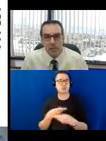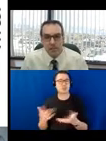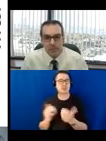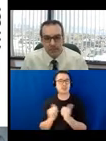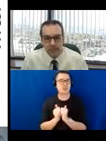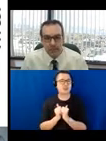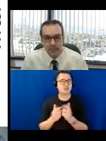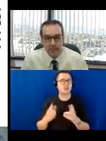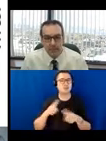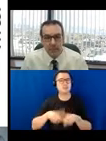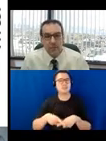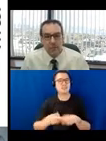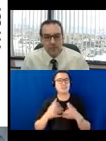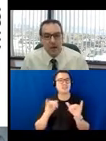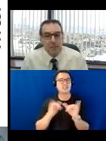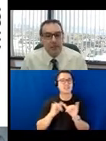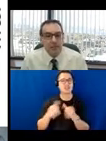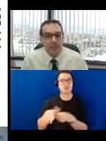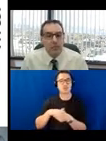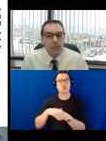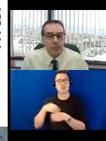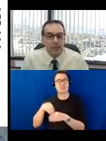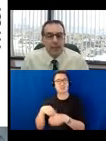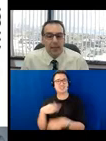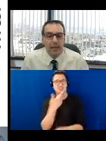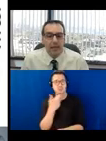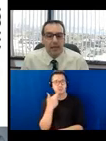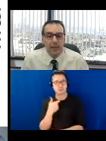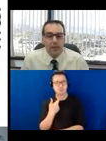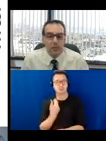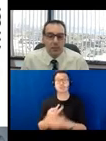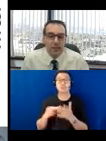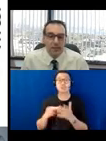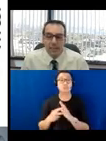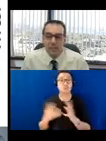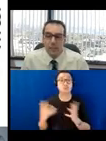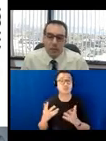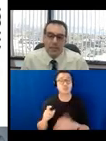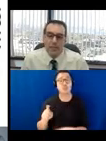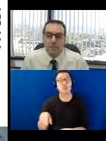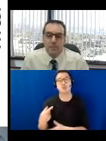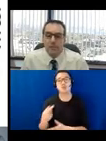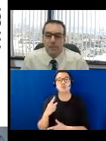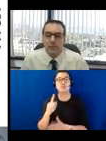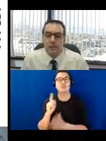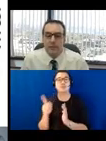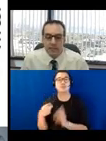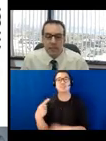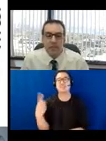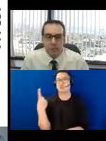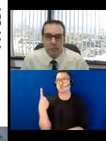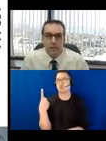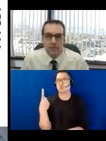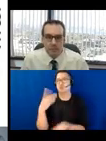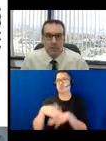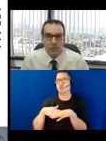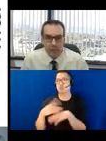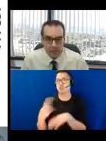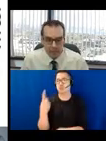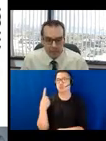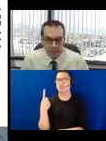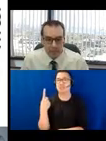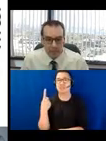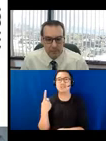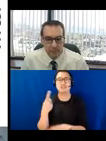the space or facility. This obligation would mean that there should be at least one accessible table in each of the four separate